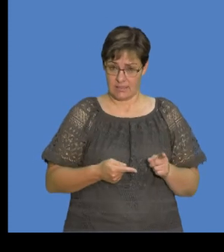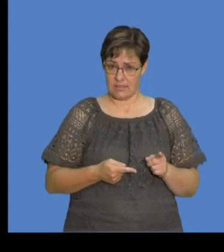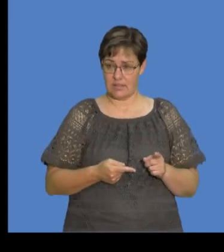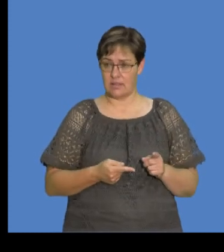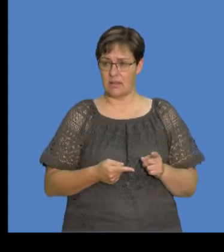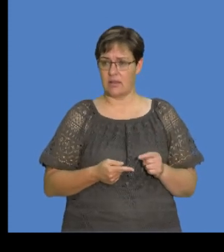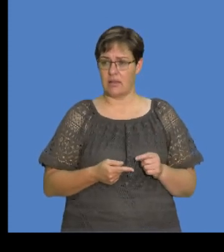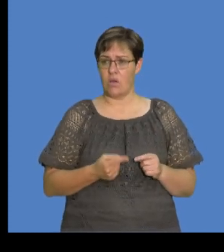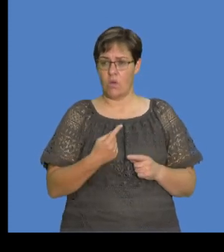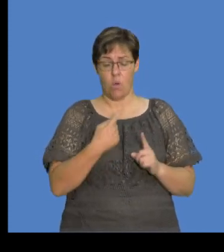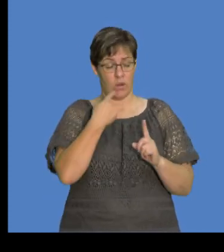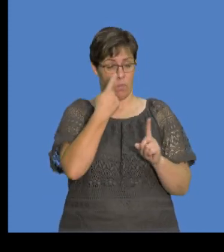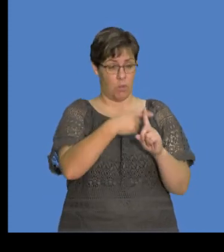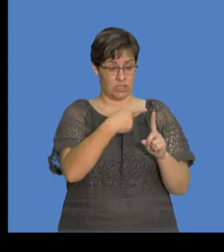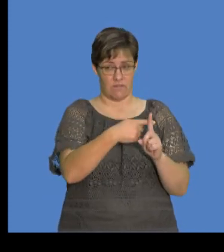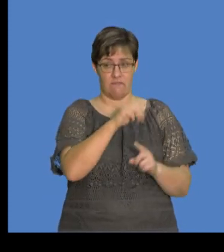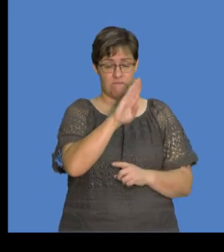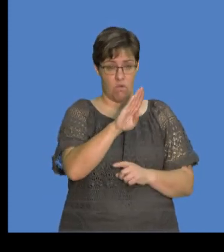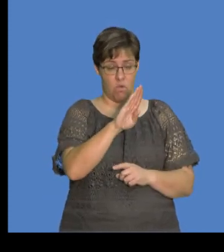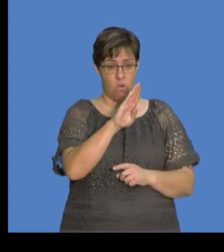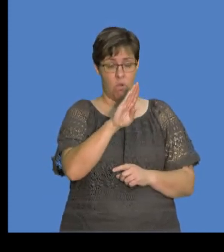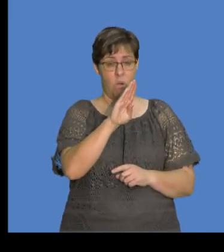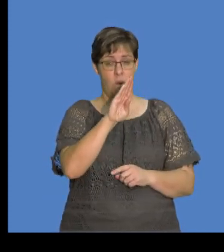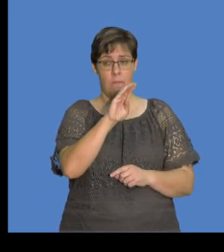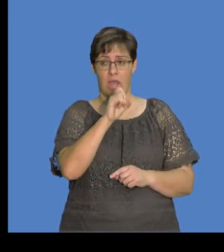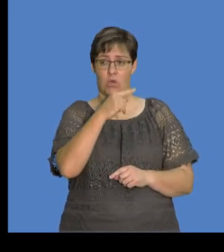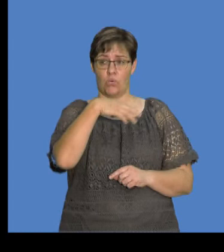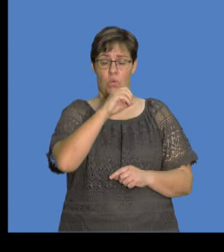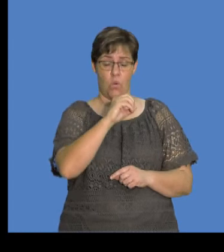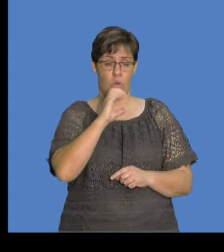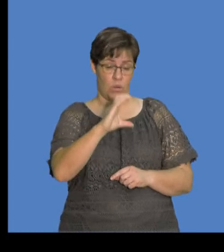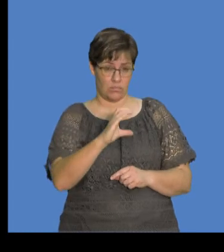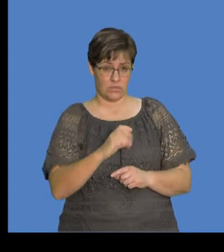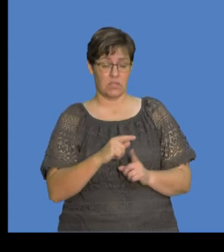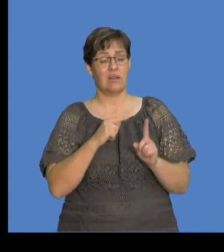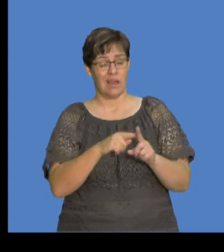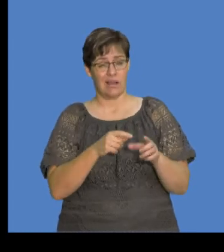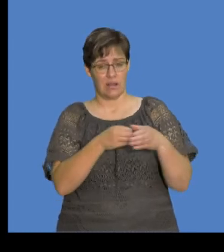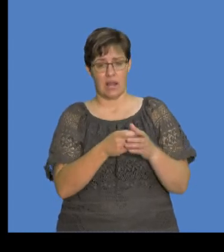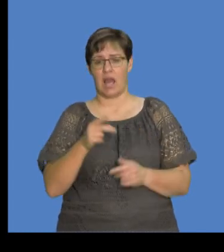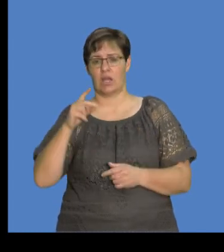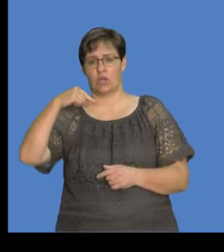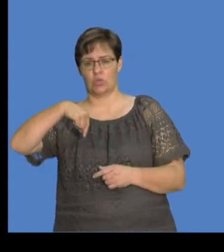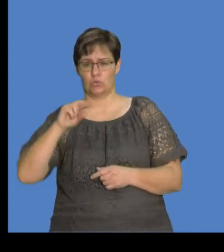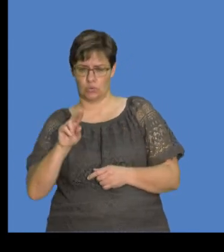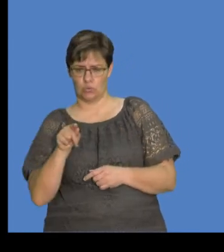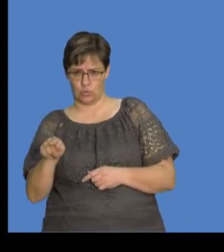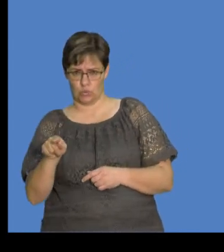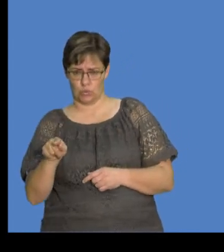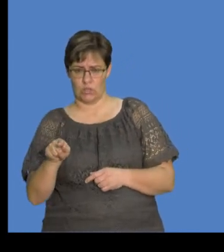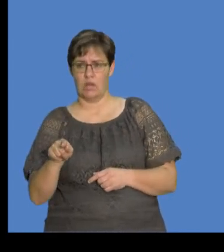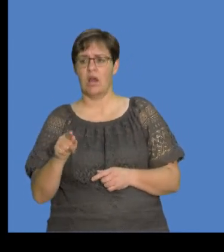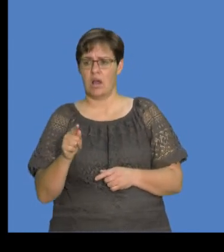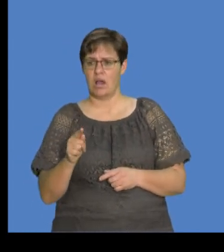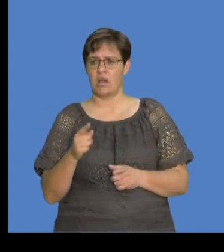one of them was that, okay? If that's our Q1, okay, and then maybe this one is our Q2. And then